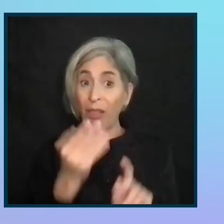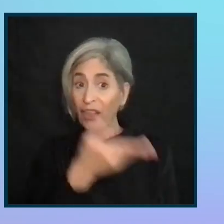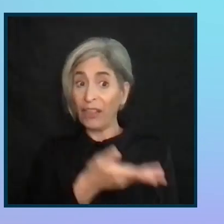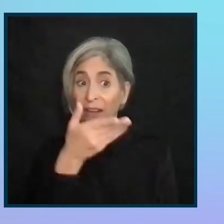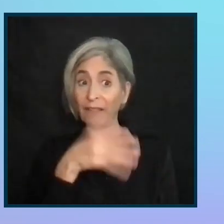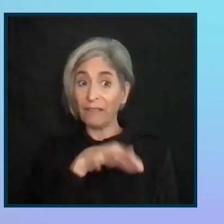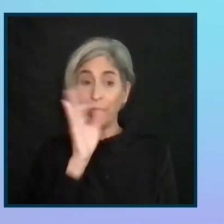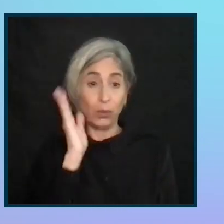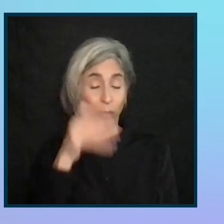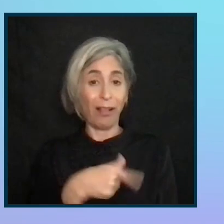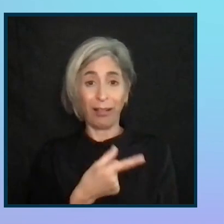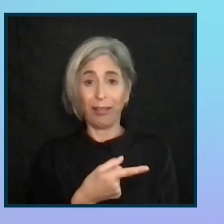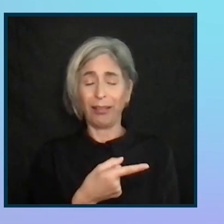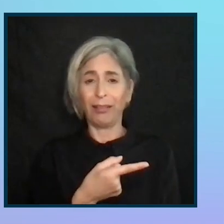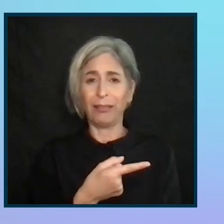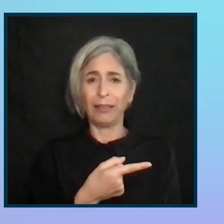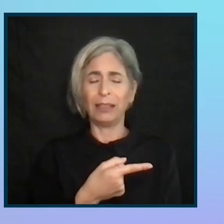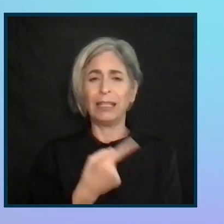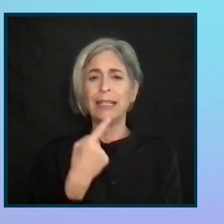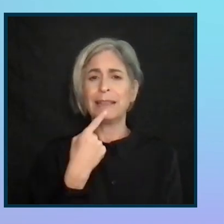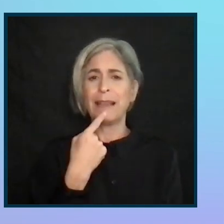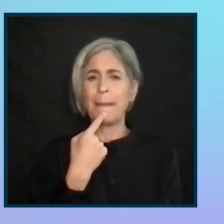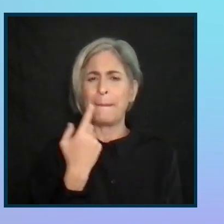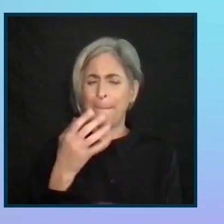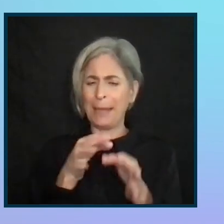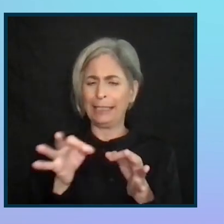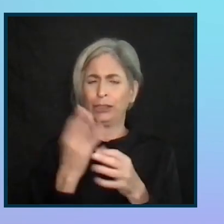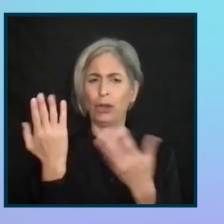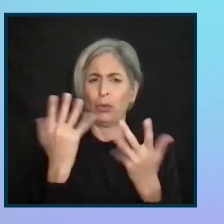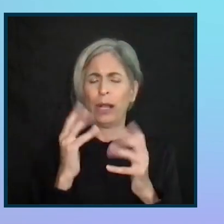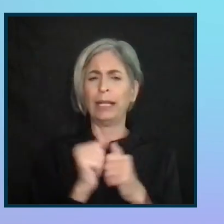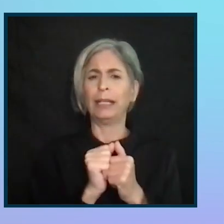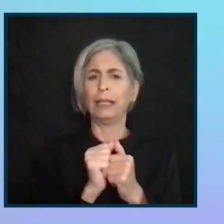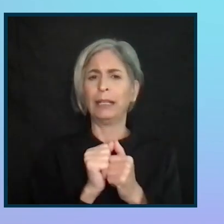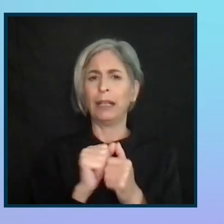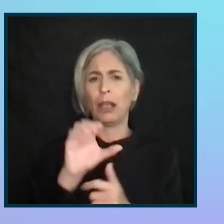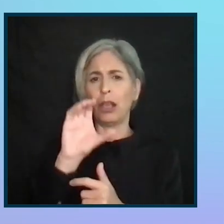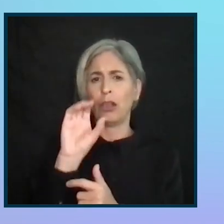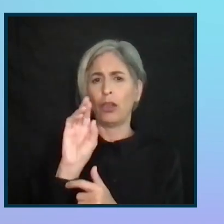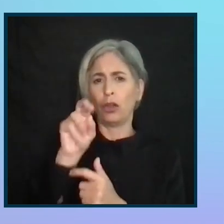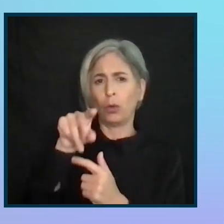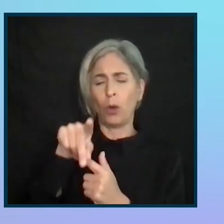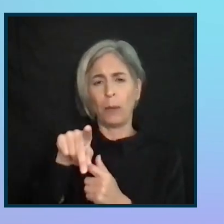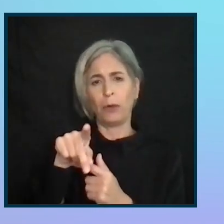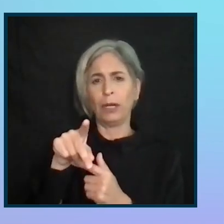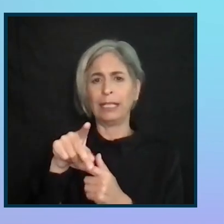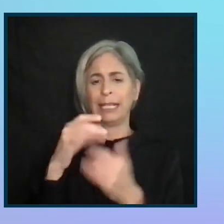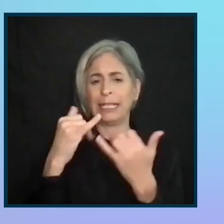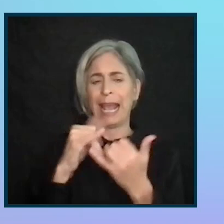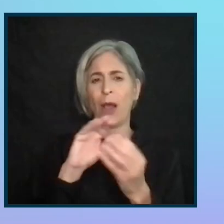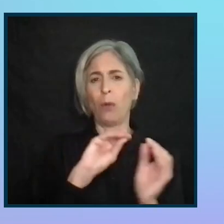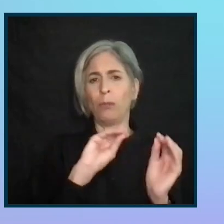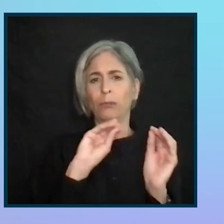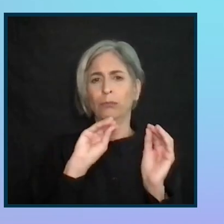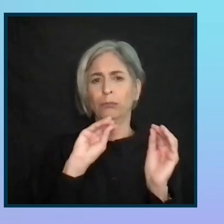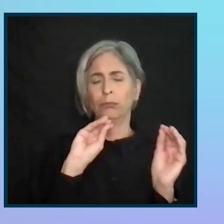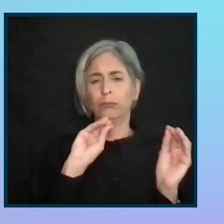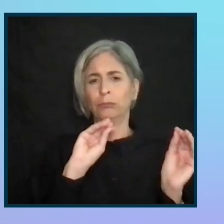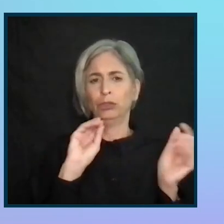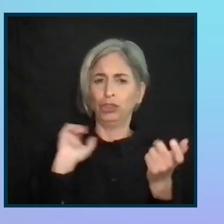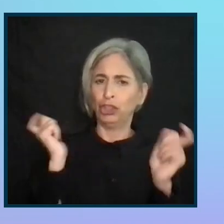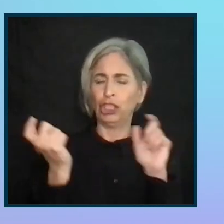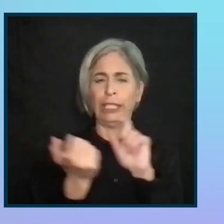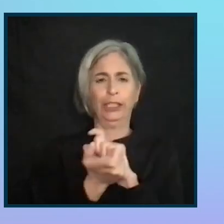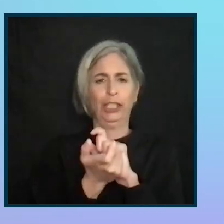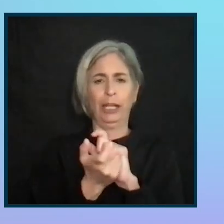there. And as I said, the corporate aspect of accessibility teams is now moving. You know, more and more